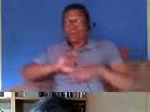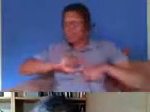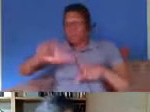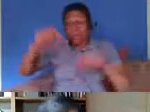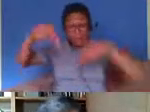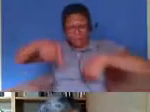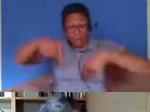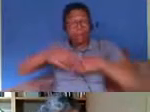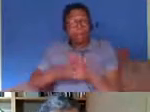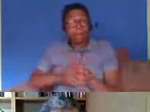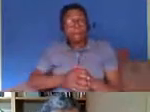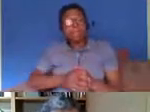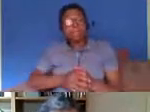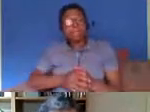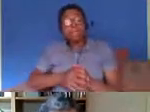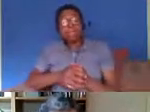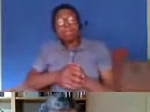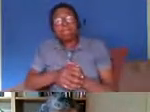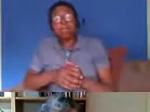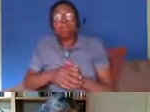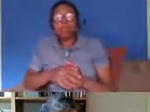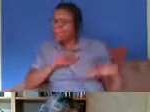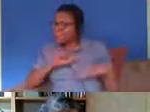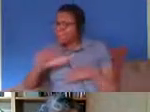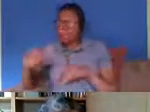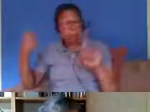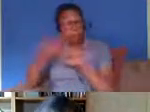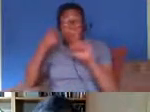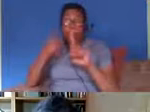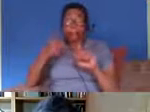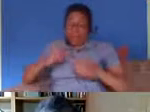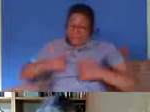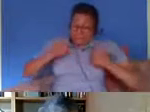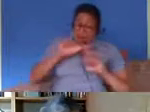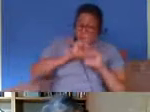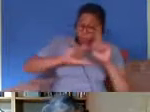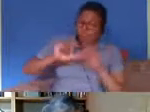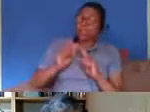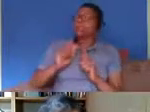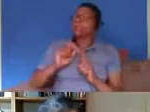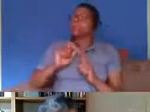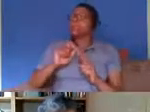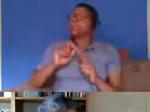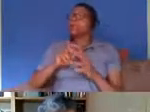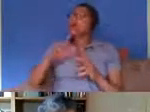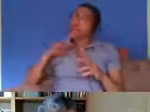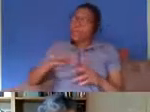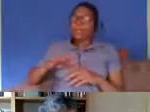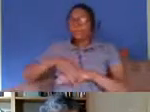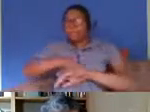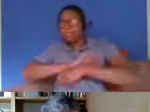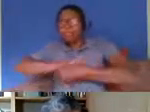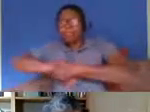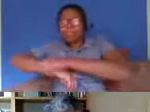is still there and still impacting britain's black and minority ethnic communities and we really do need to address that seriously